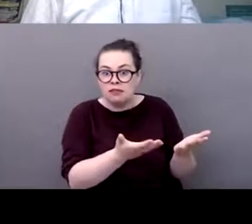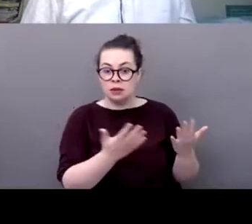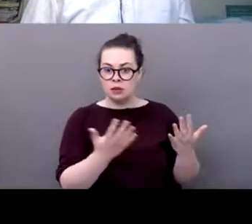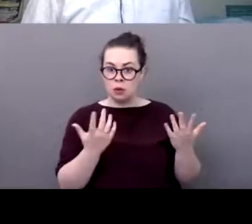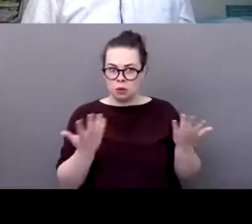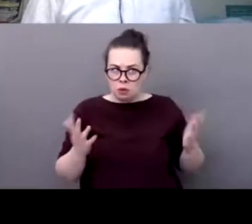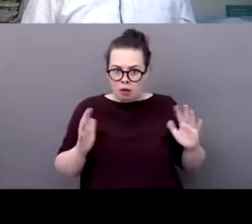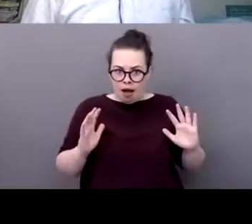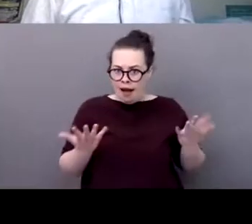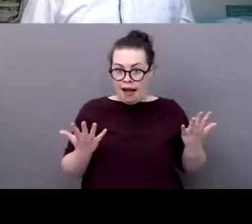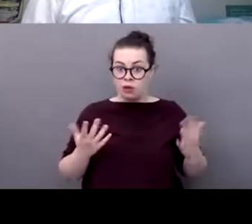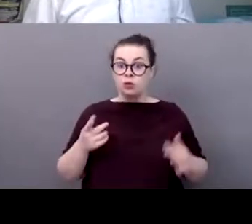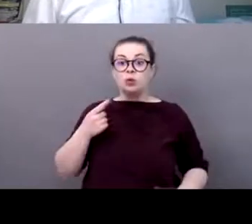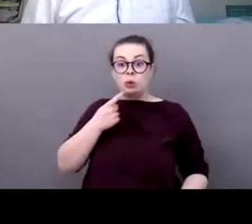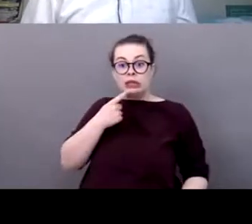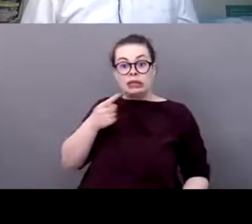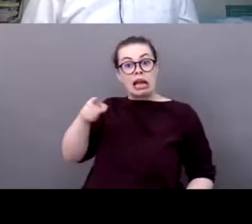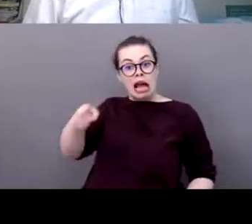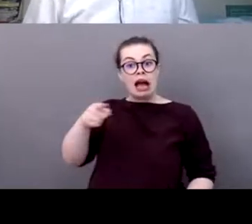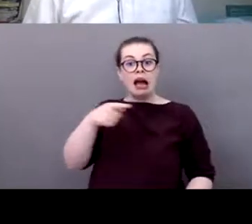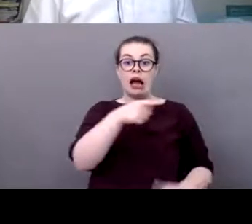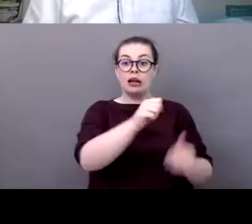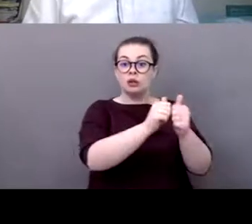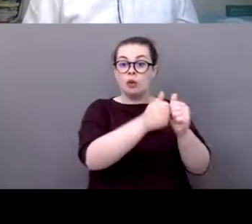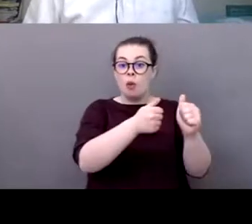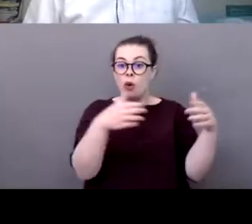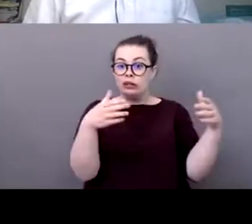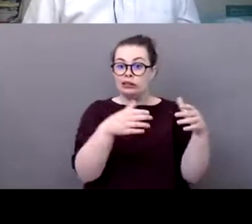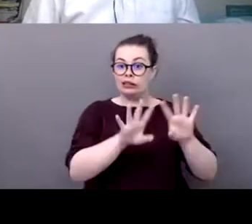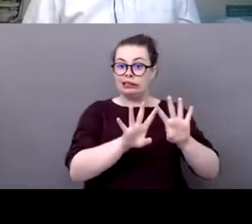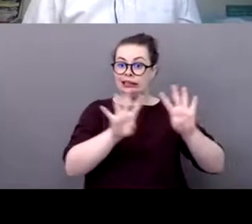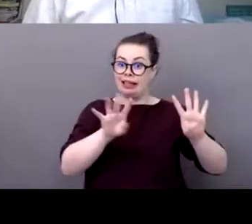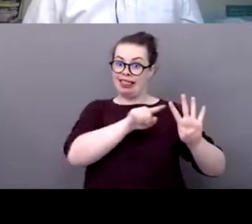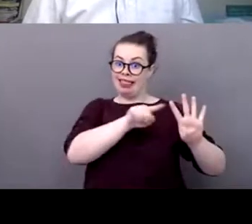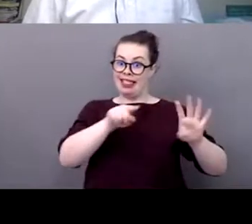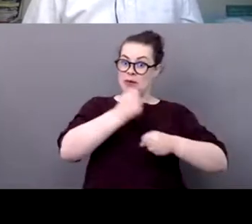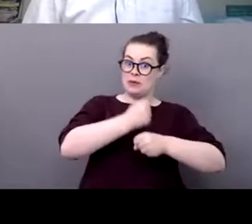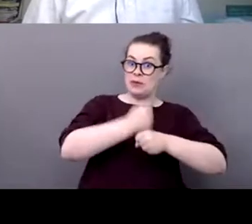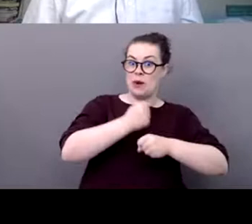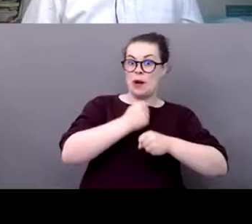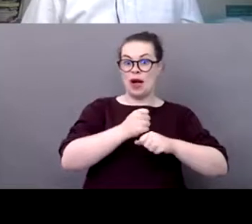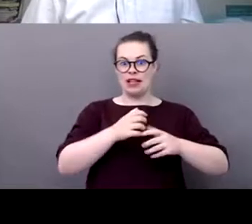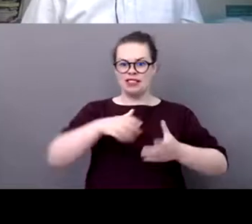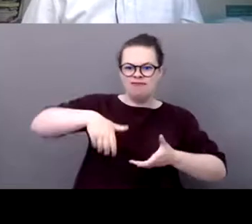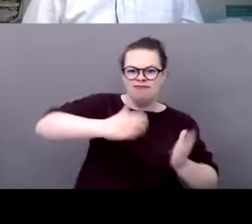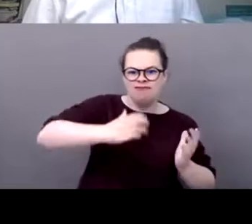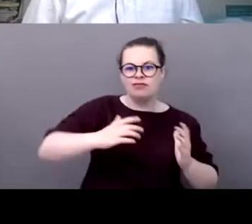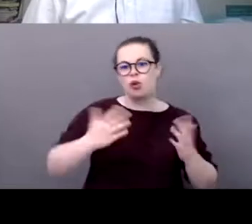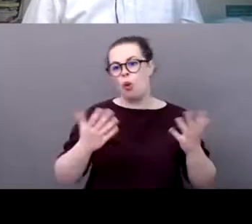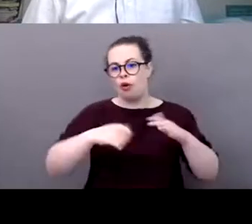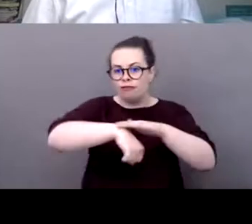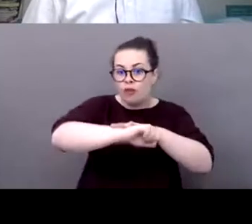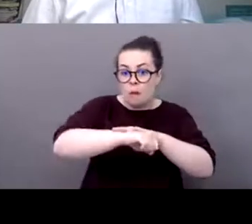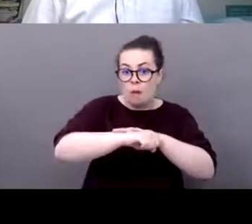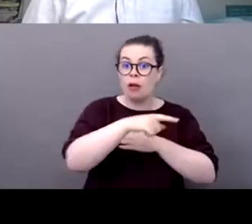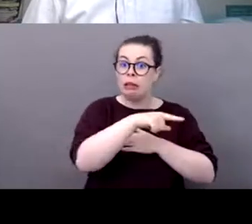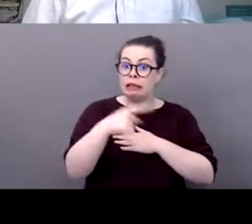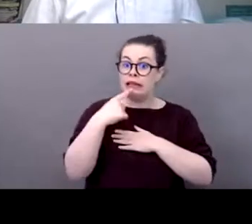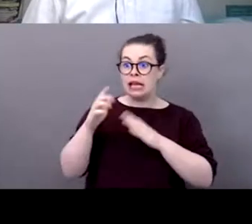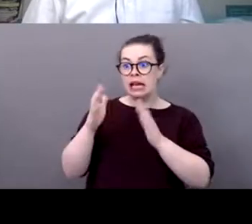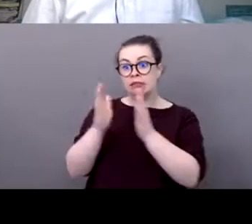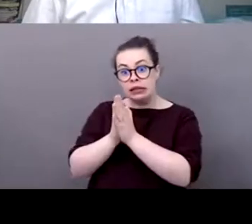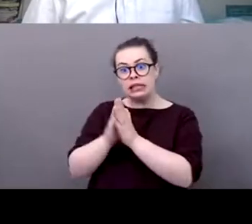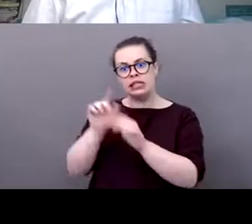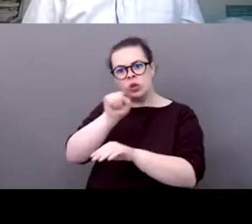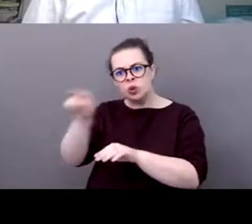to tell the people to take care of the nature do we ask the people to ask actually the the athletes who do we